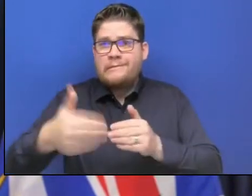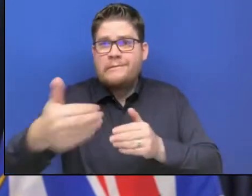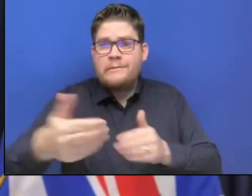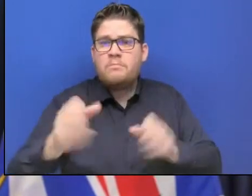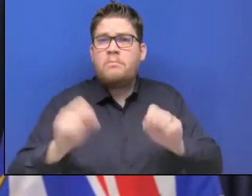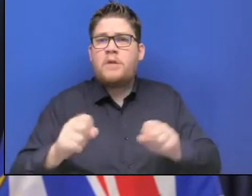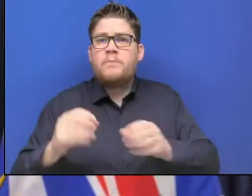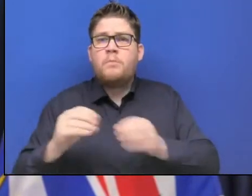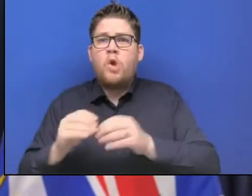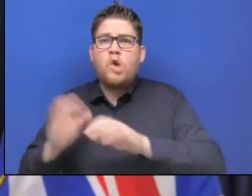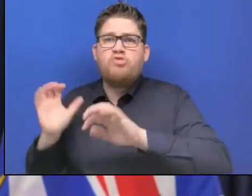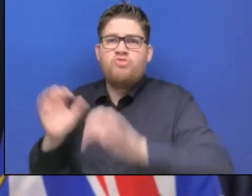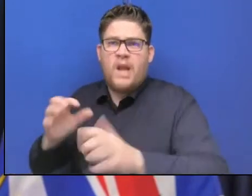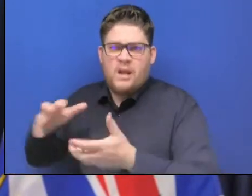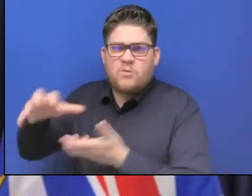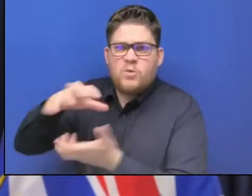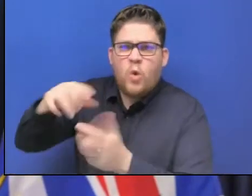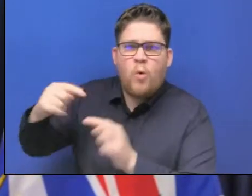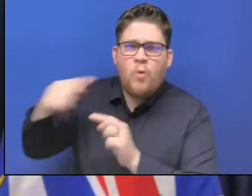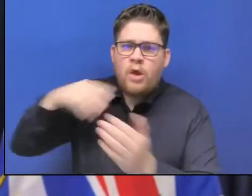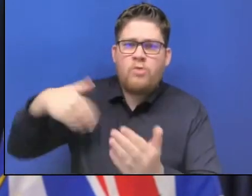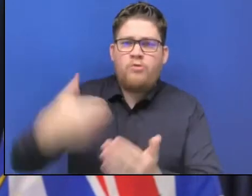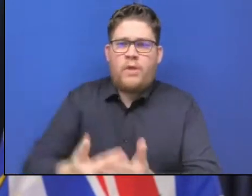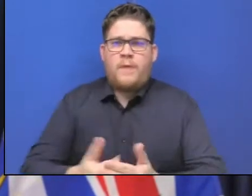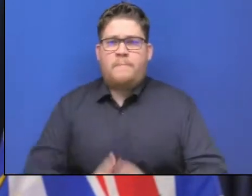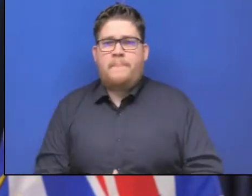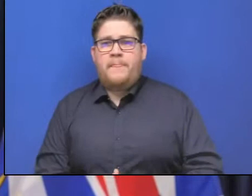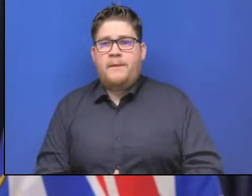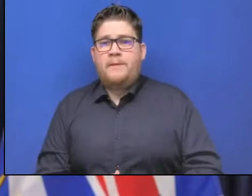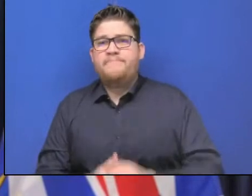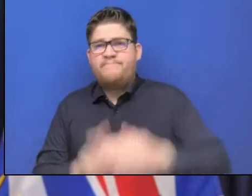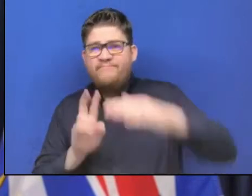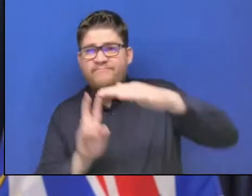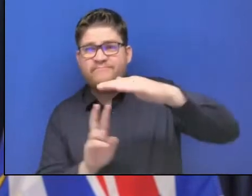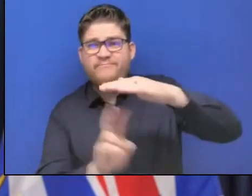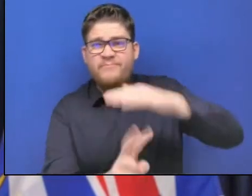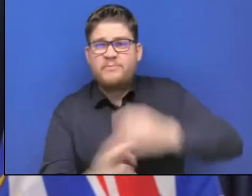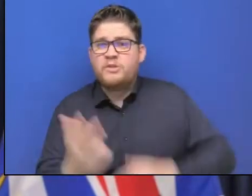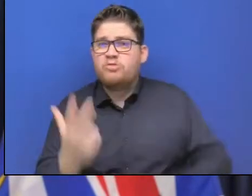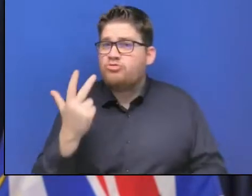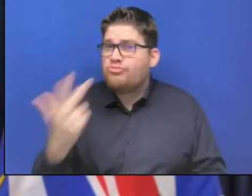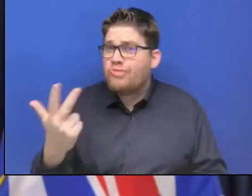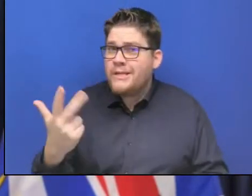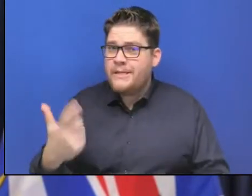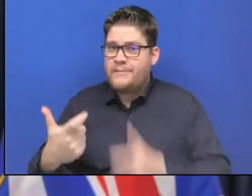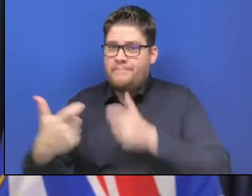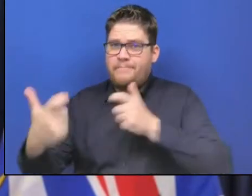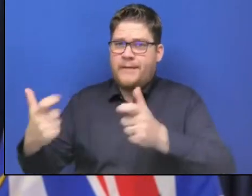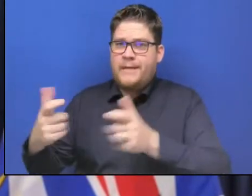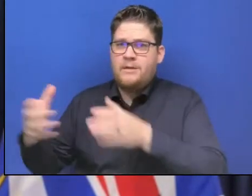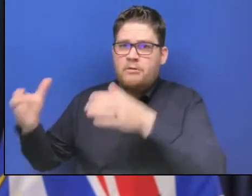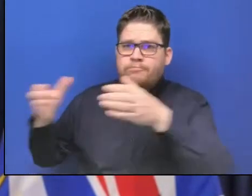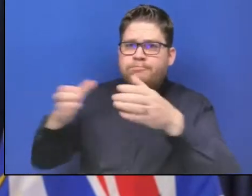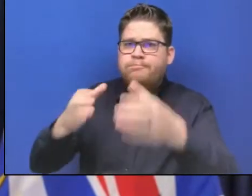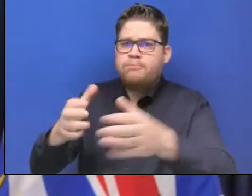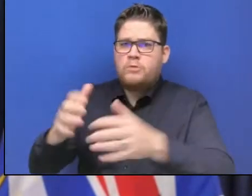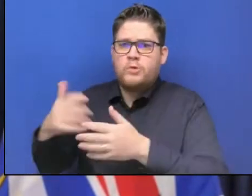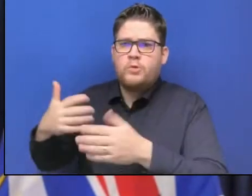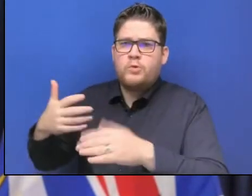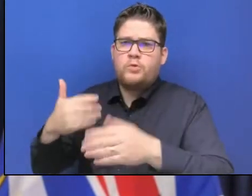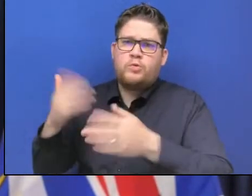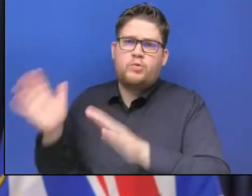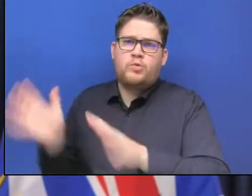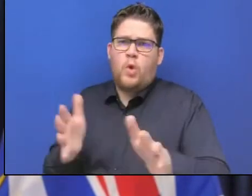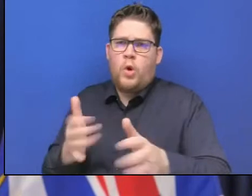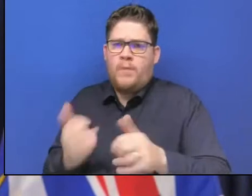There are three big pulses of storms arriving with increasing intensity. The one we're seeing now, another over the